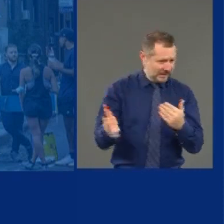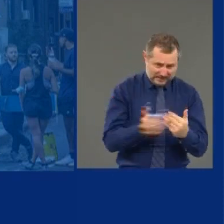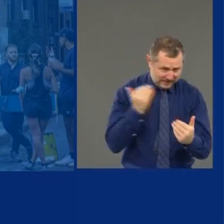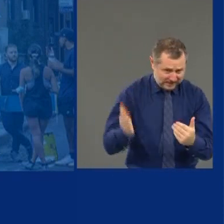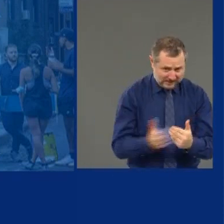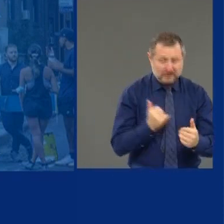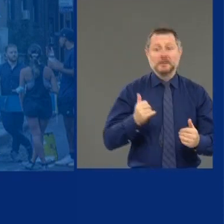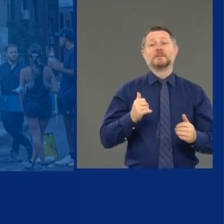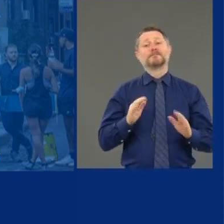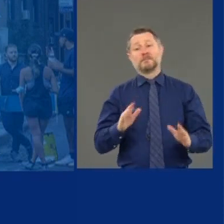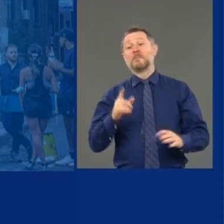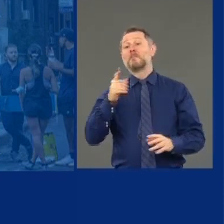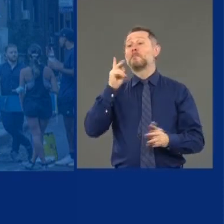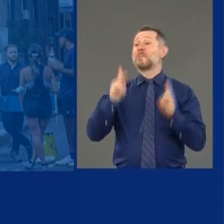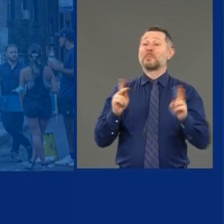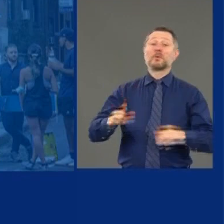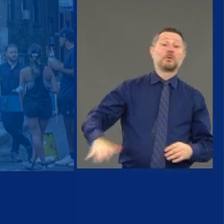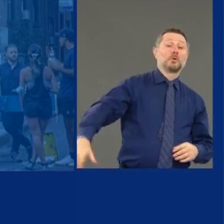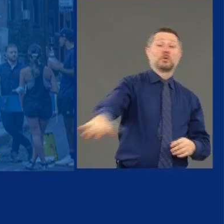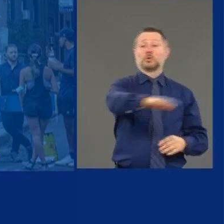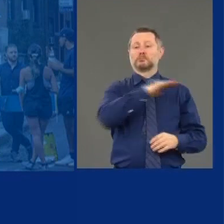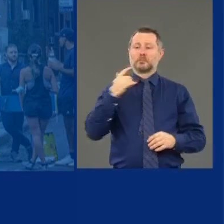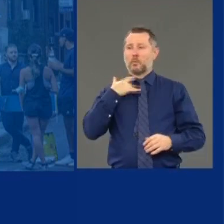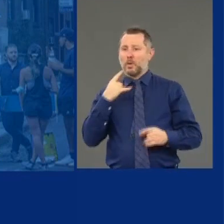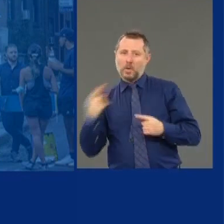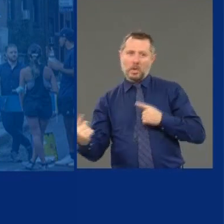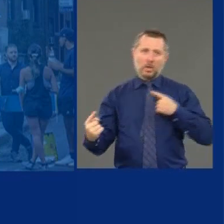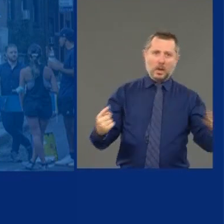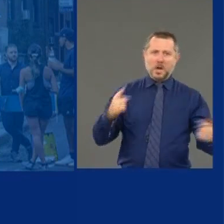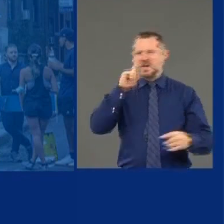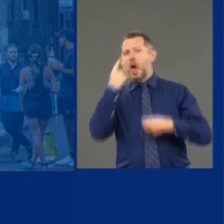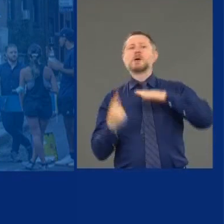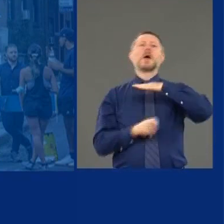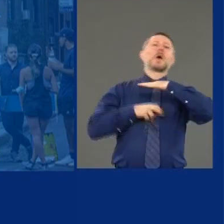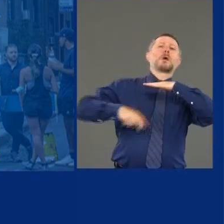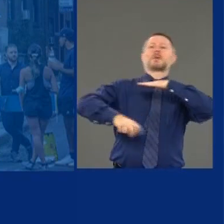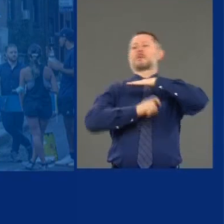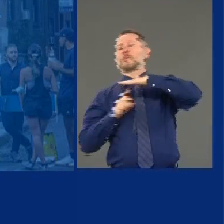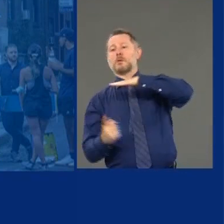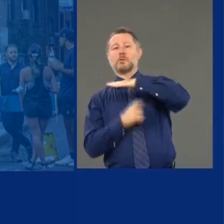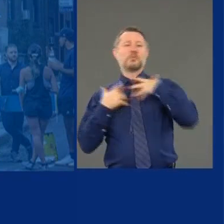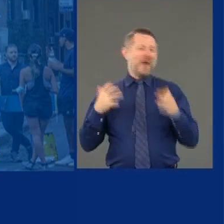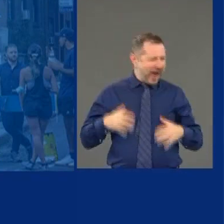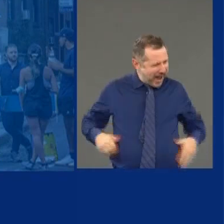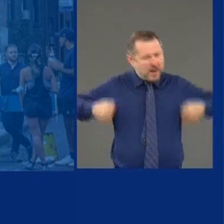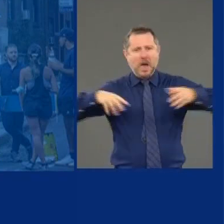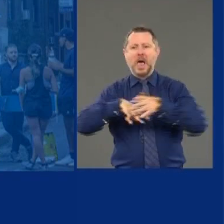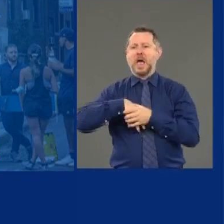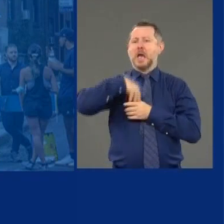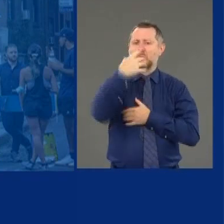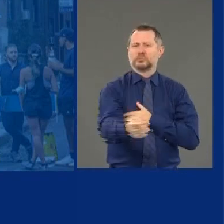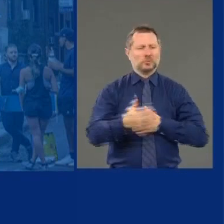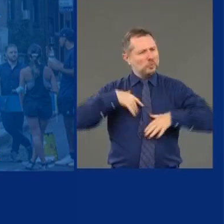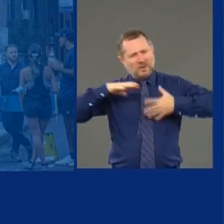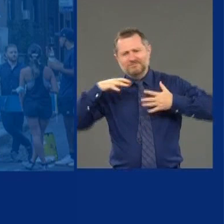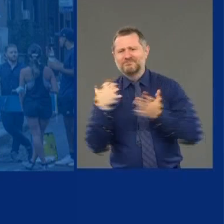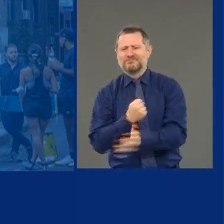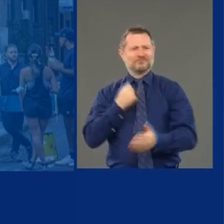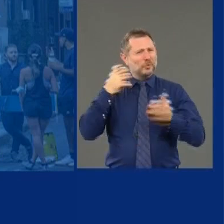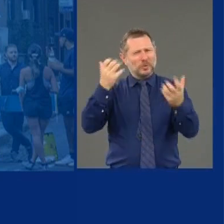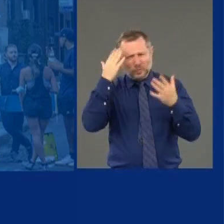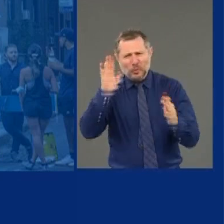Because people have been cooped up for a long time and they want to do what they want to do. I want to do what I want to do. I'll tell you the truth.